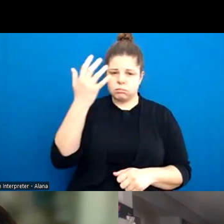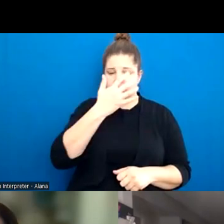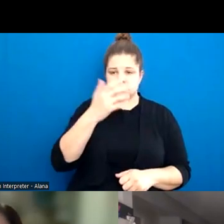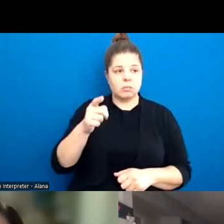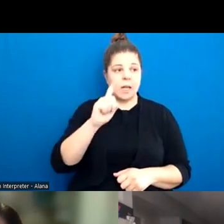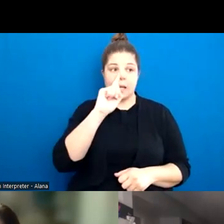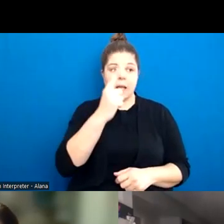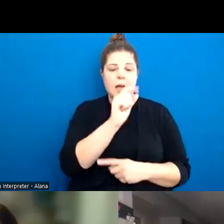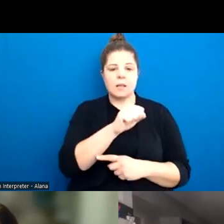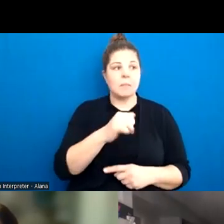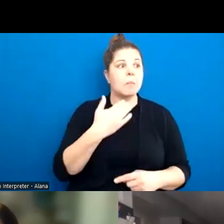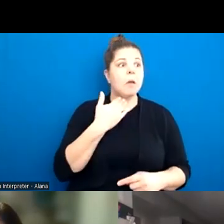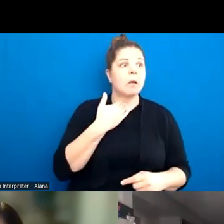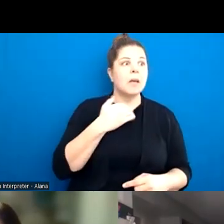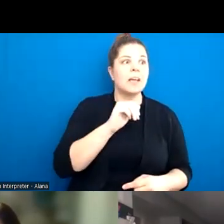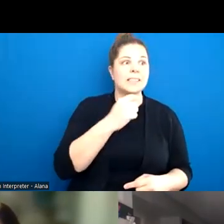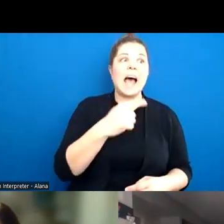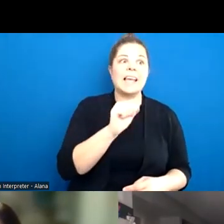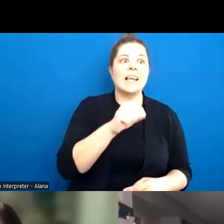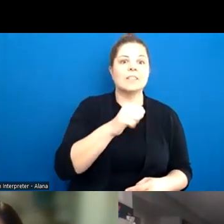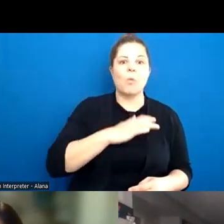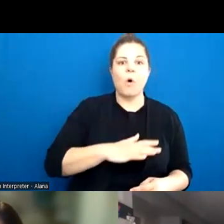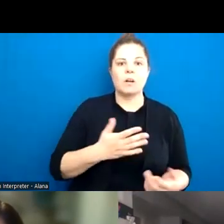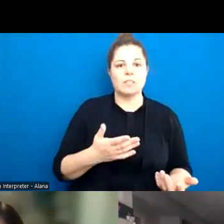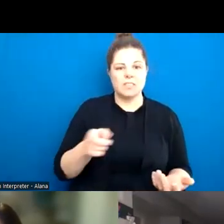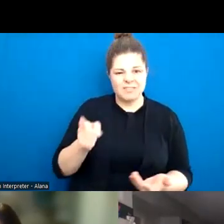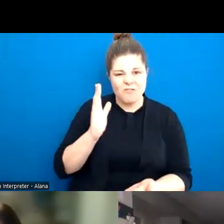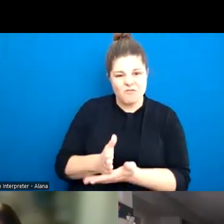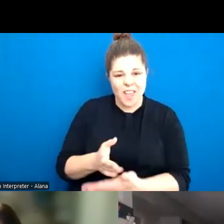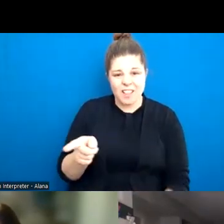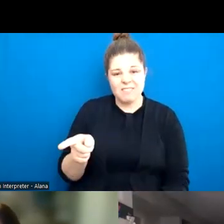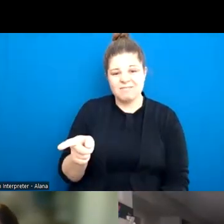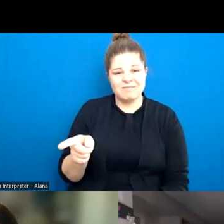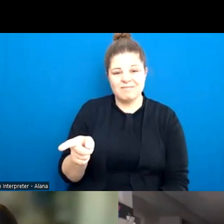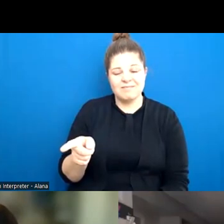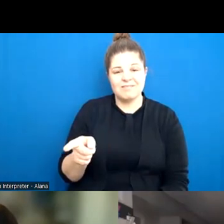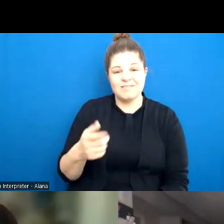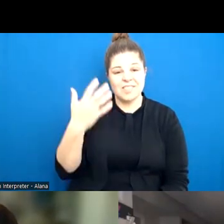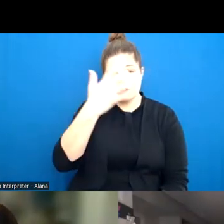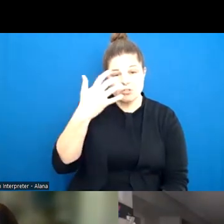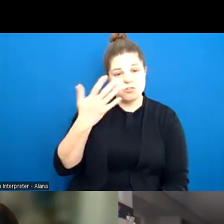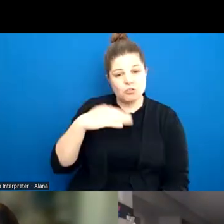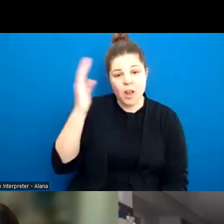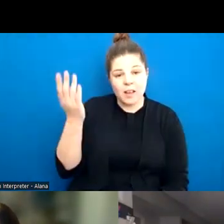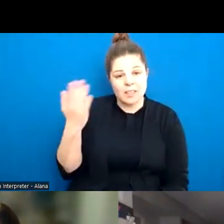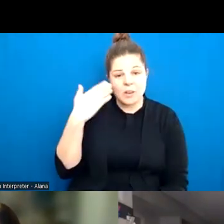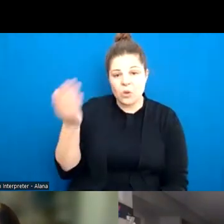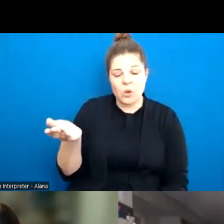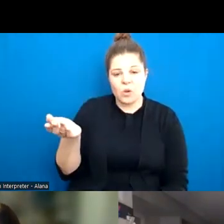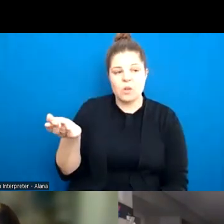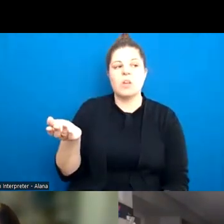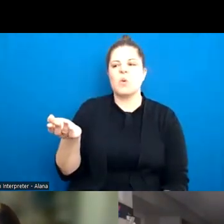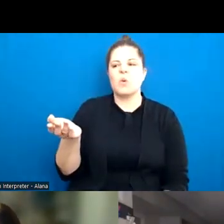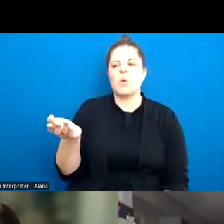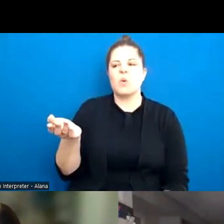consent. They might be horny as they might be saying, yes, yes, yes. But just, let's just draw a line and say, maybe we won't do that tonight. If